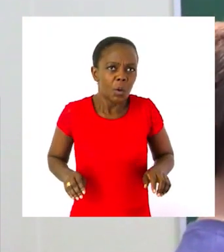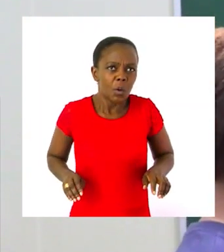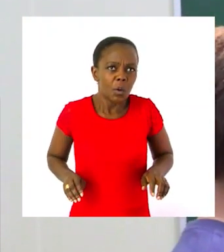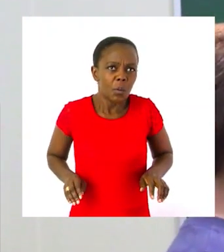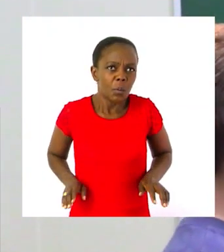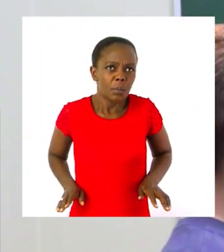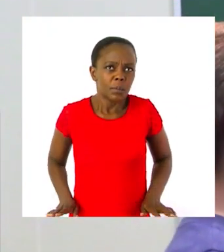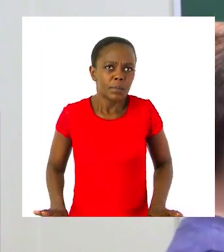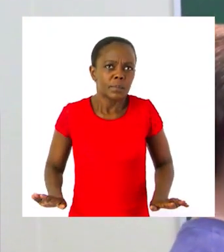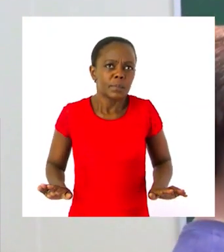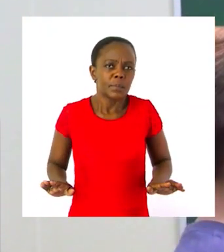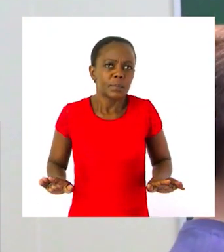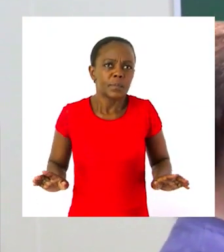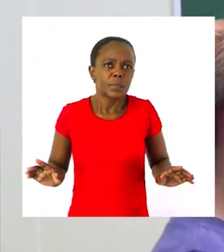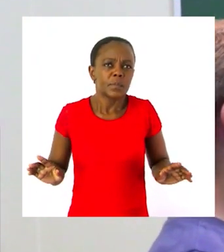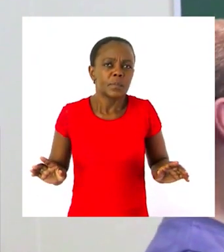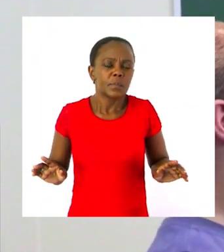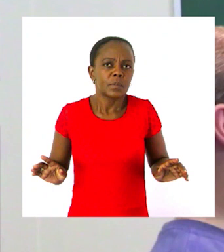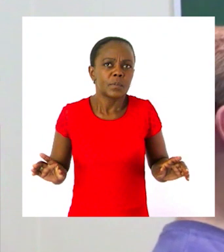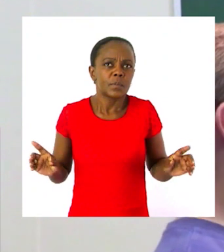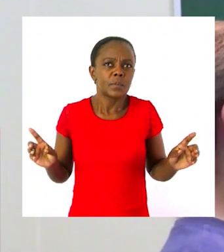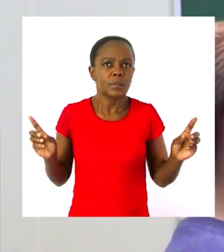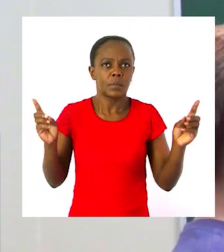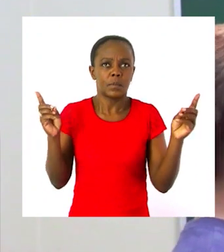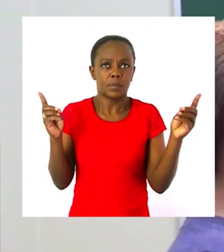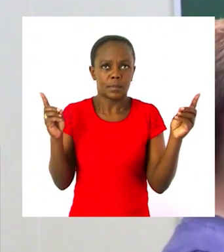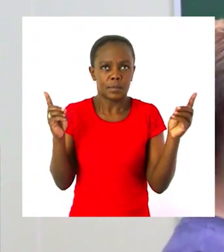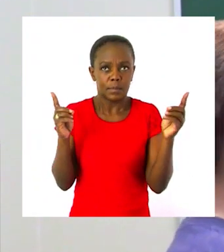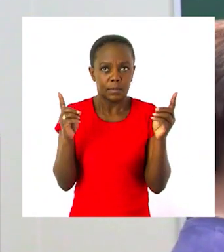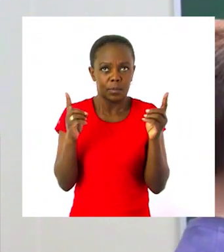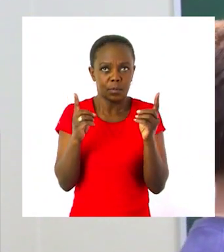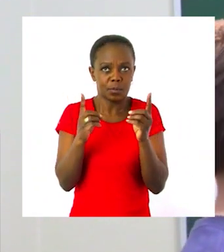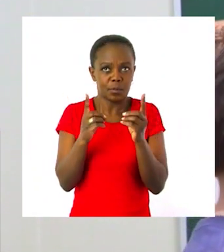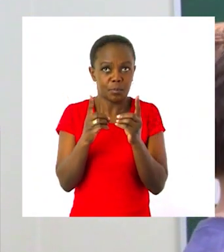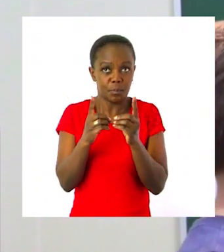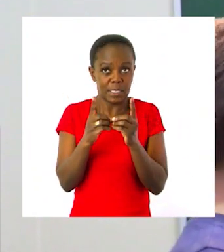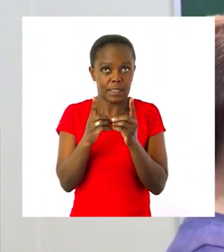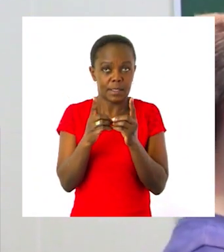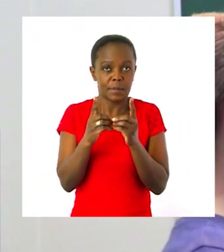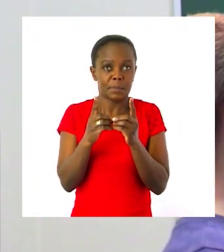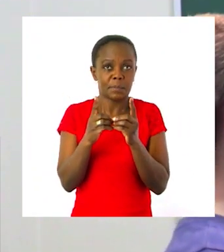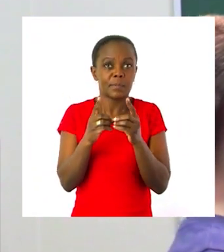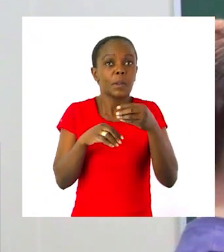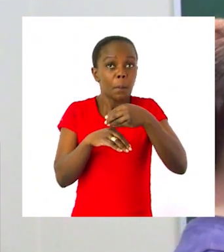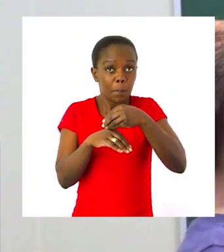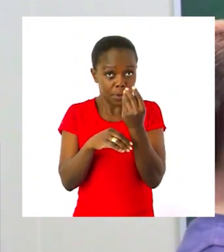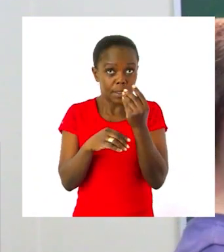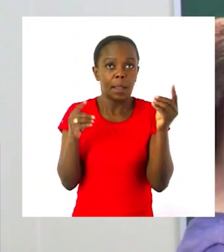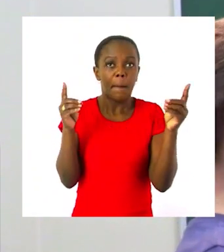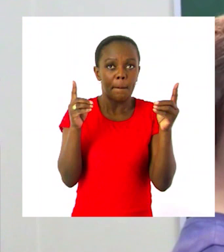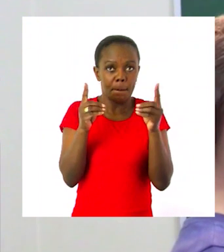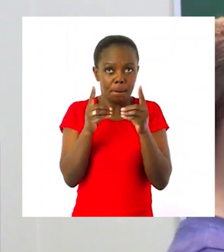What? Say it again, please. Meets. Yes. On Saturday, Lily meets